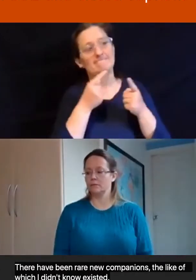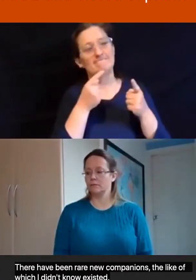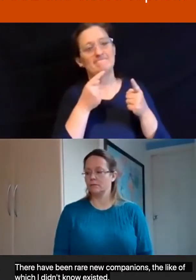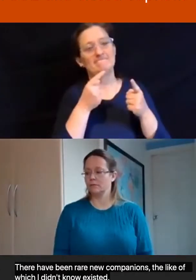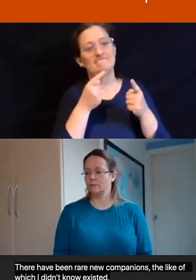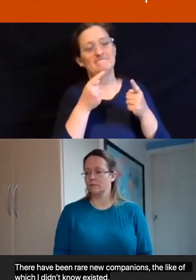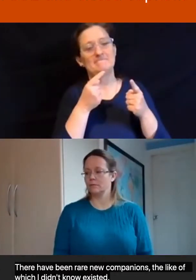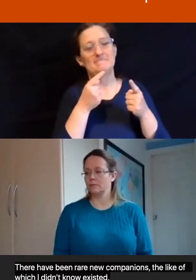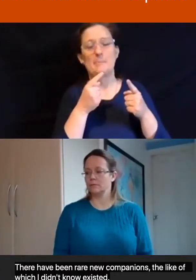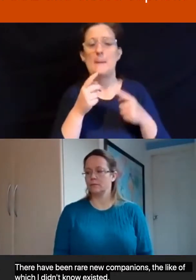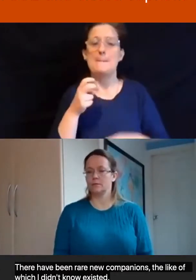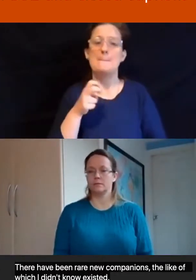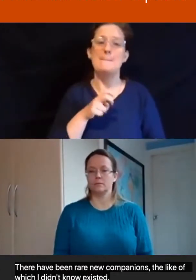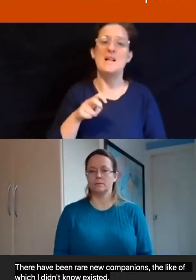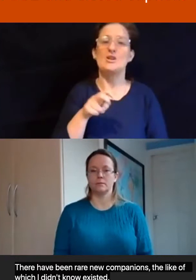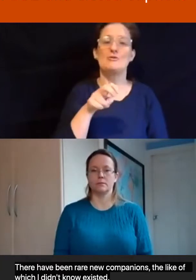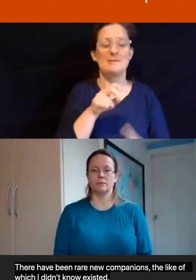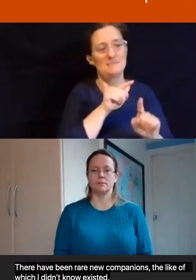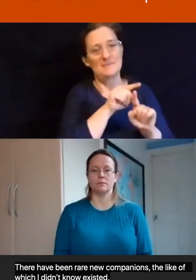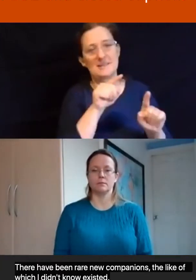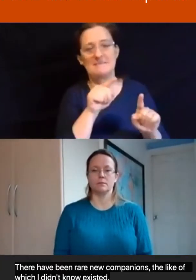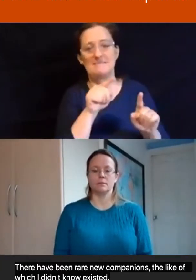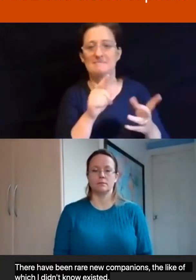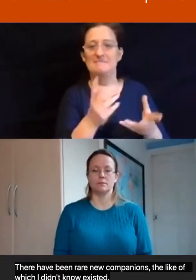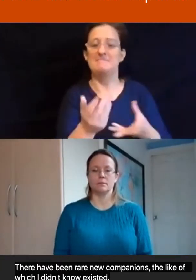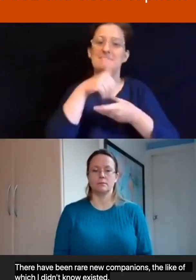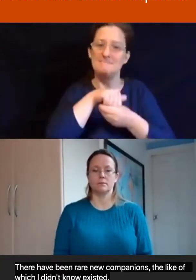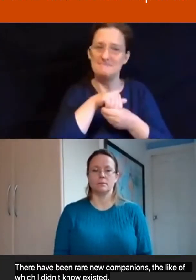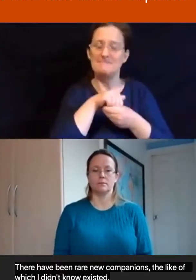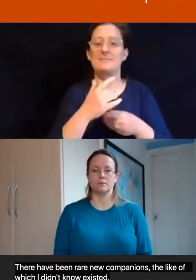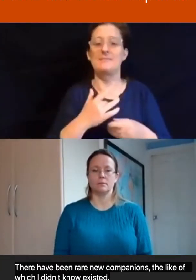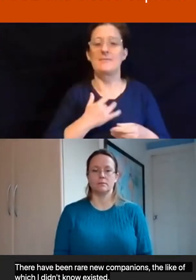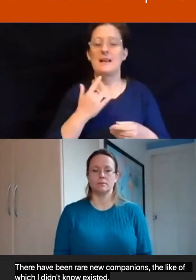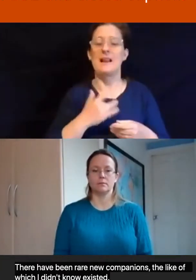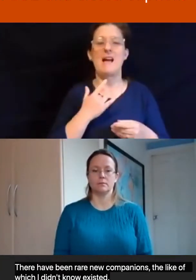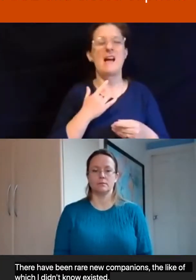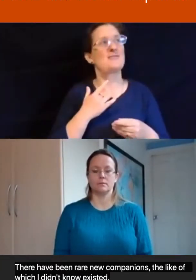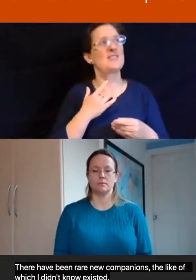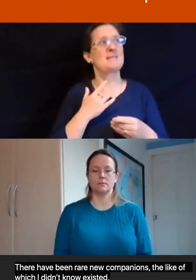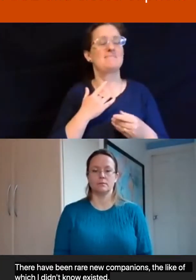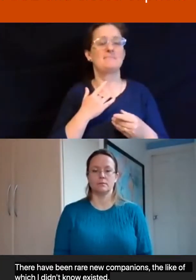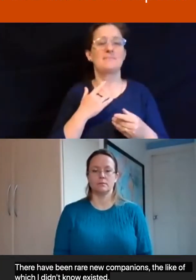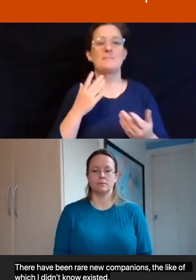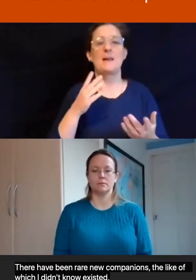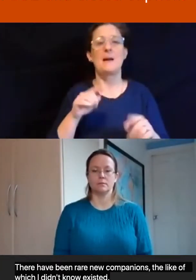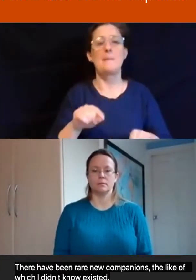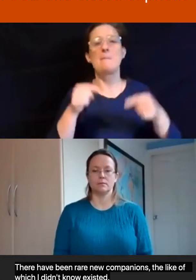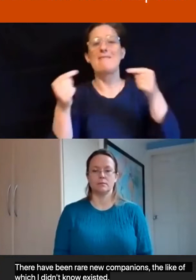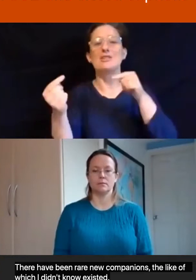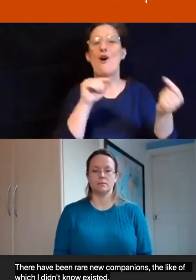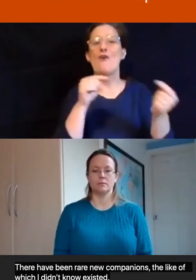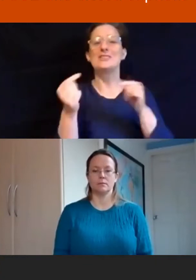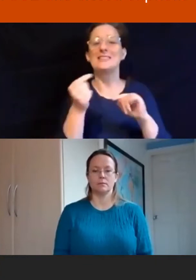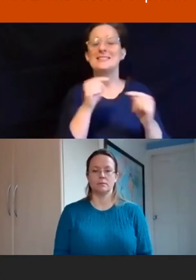pilgrims inhabiting in life's paradoxes. Contraction,